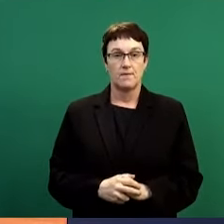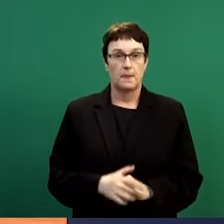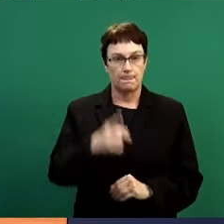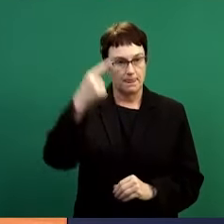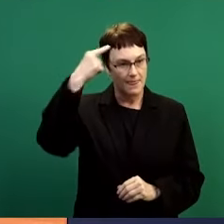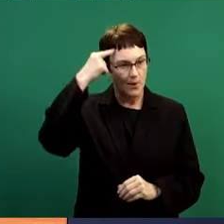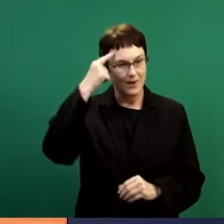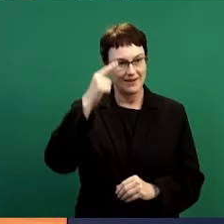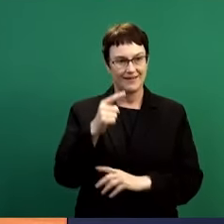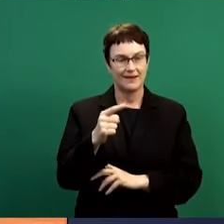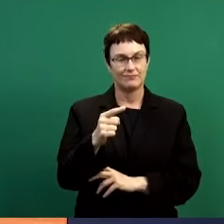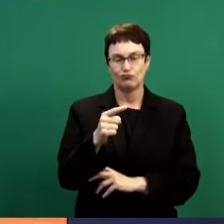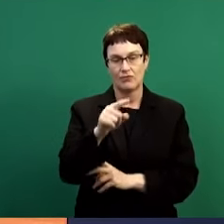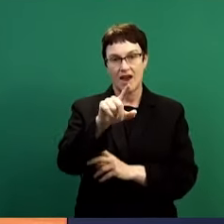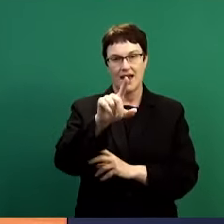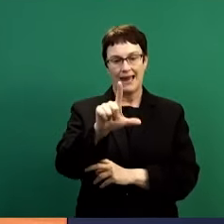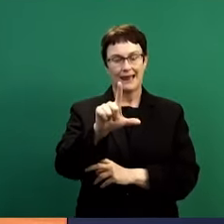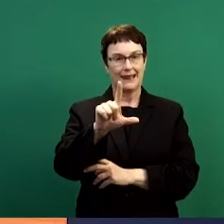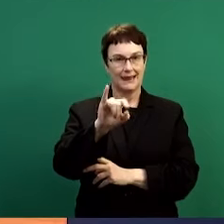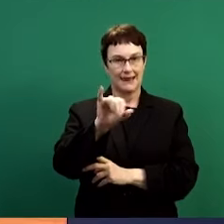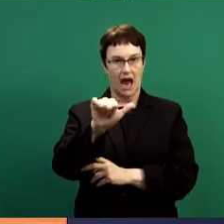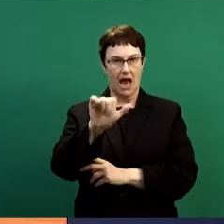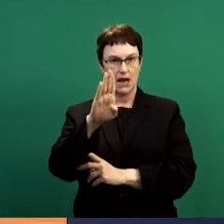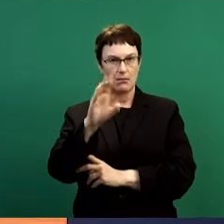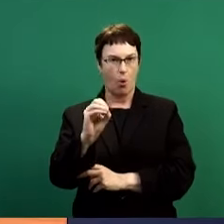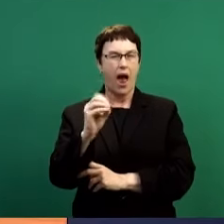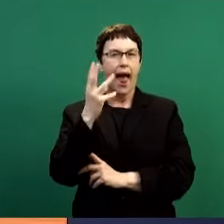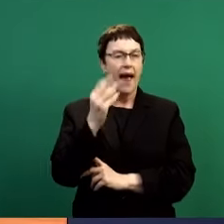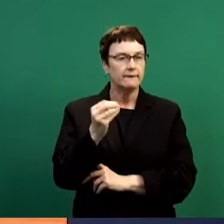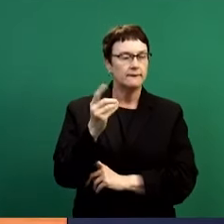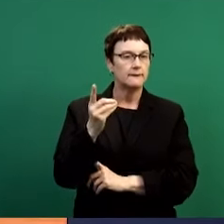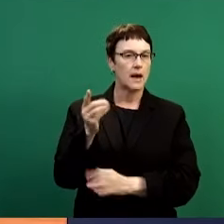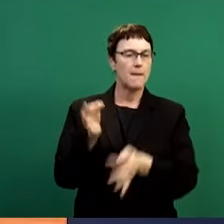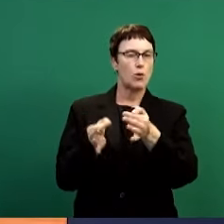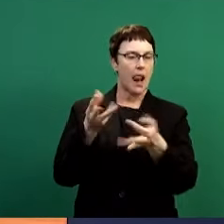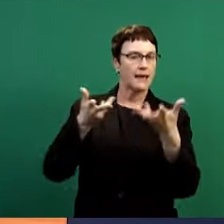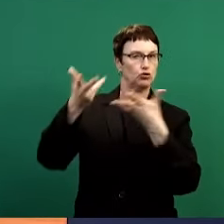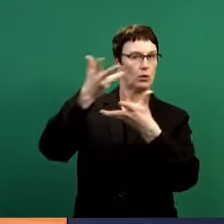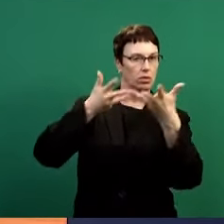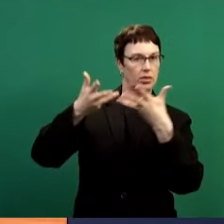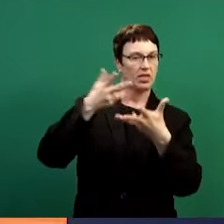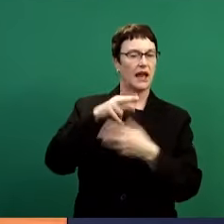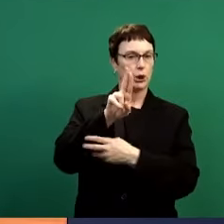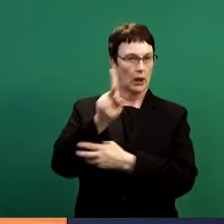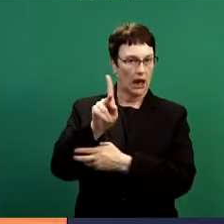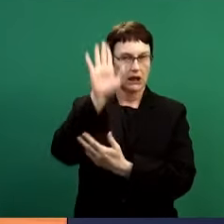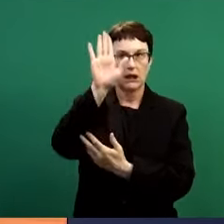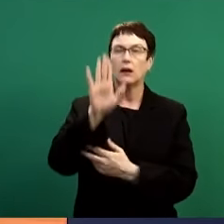manipulation issue. And there were consents also in the foreign exchange